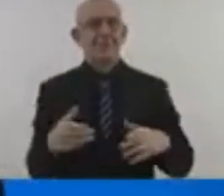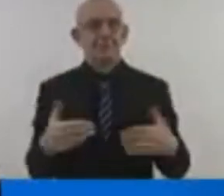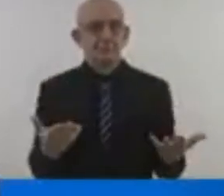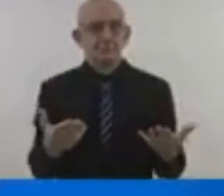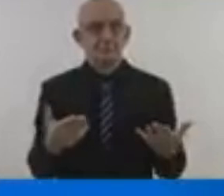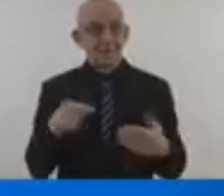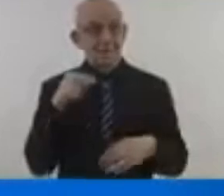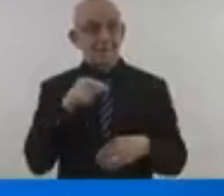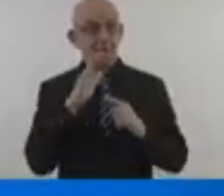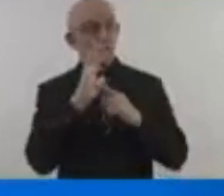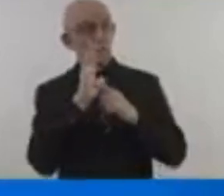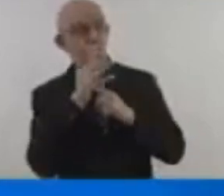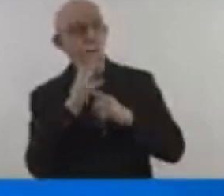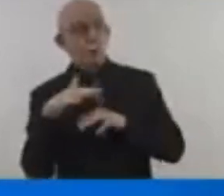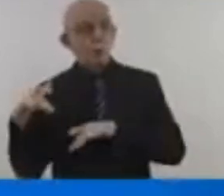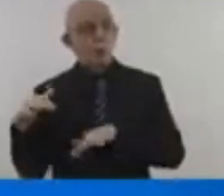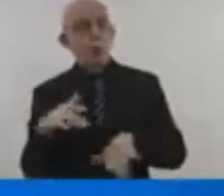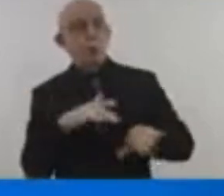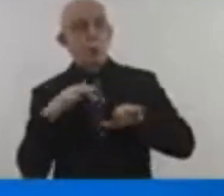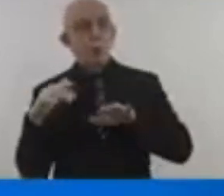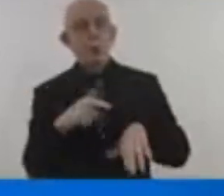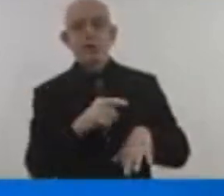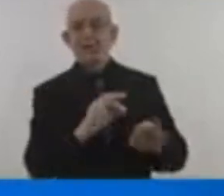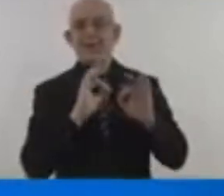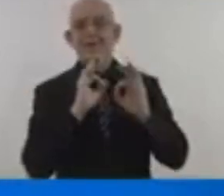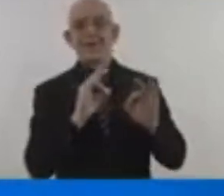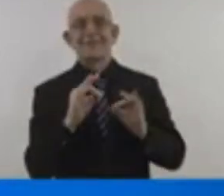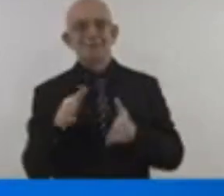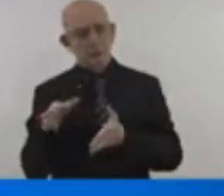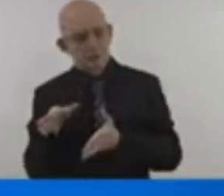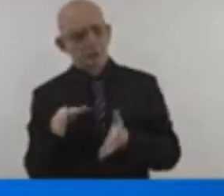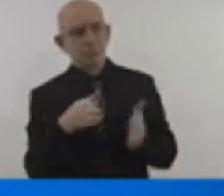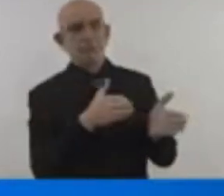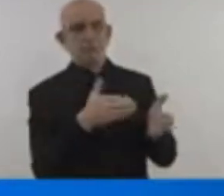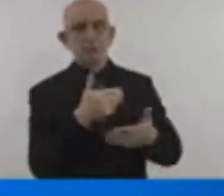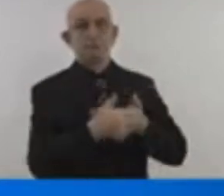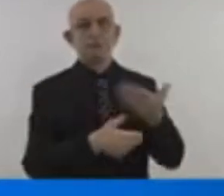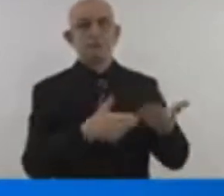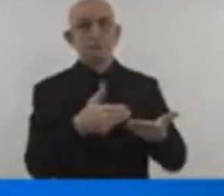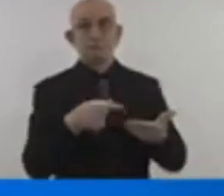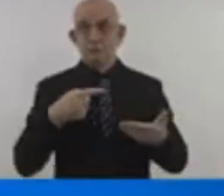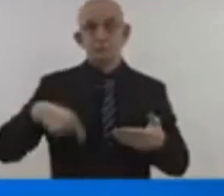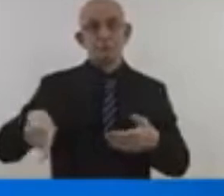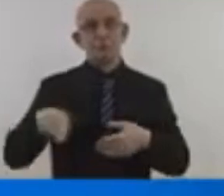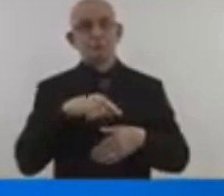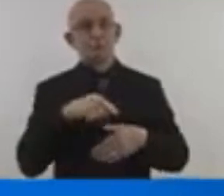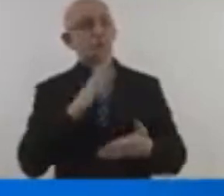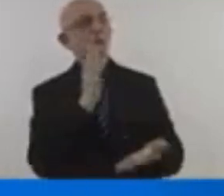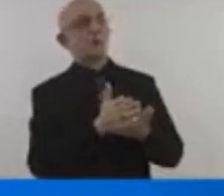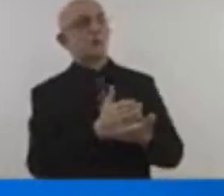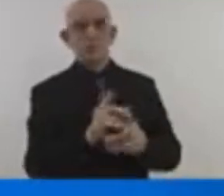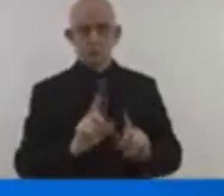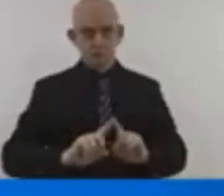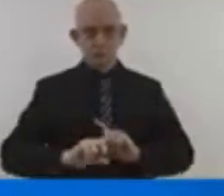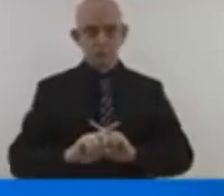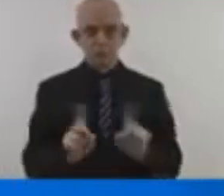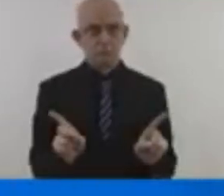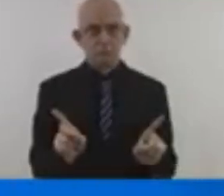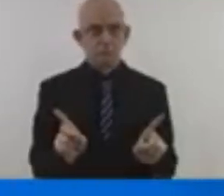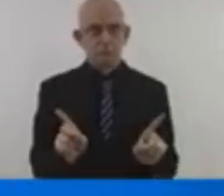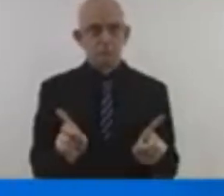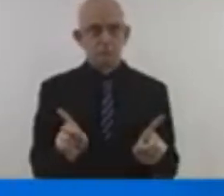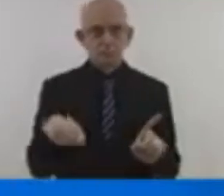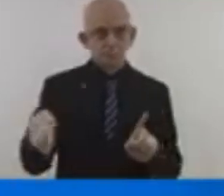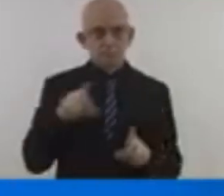fair and fast enough to limit global temperature rise to 1.5 degrees Celsius. And I